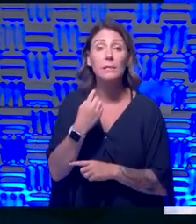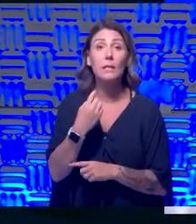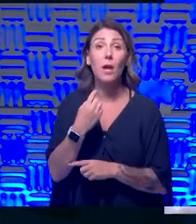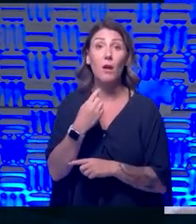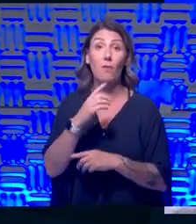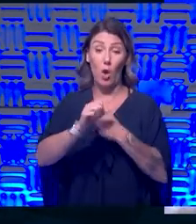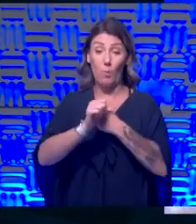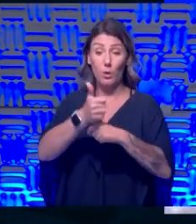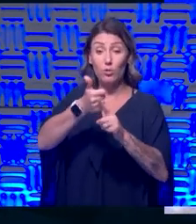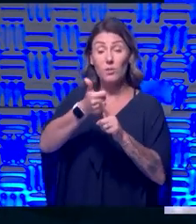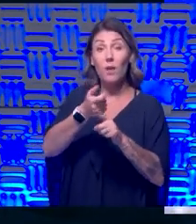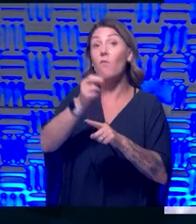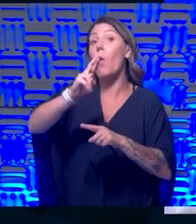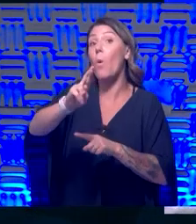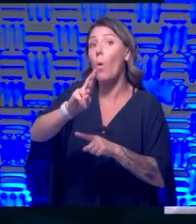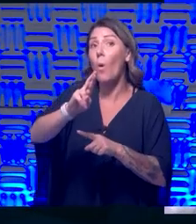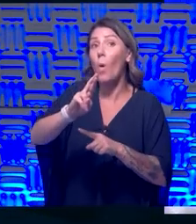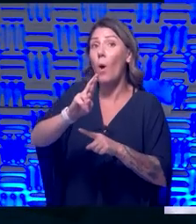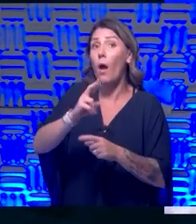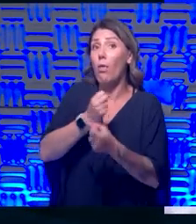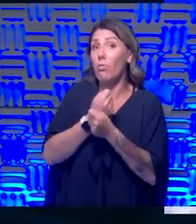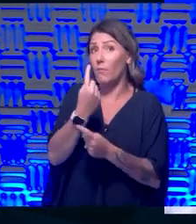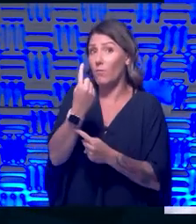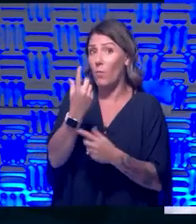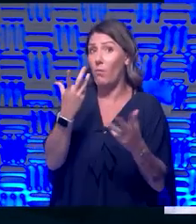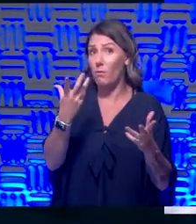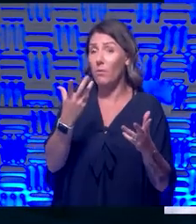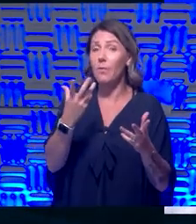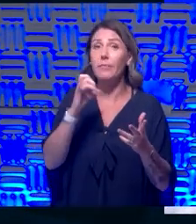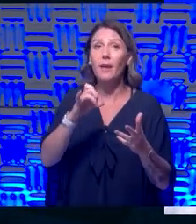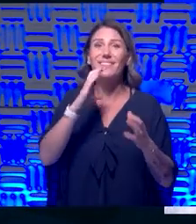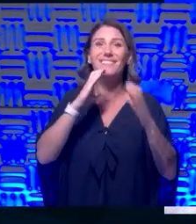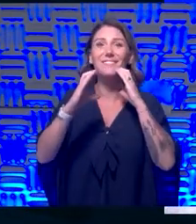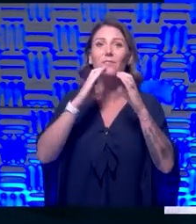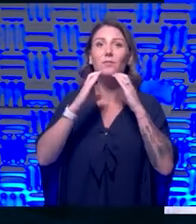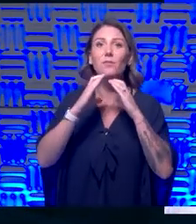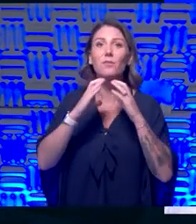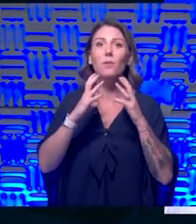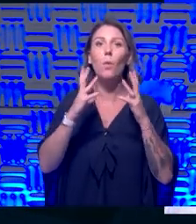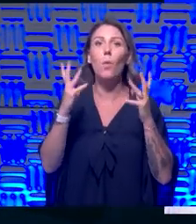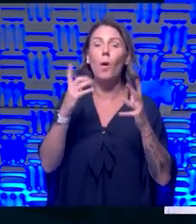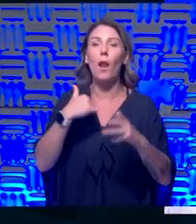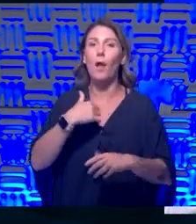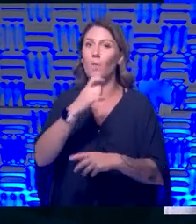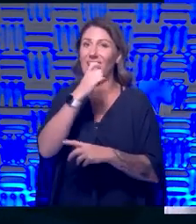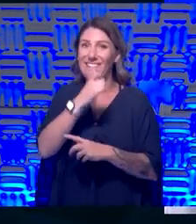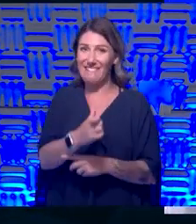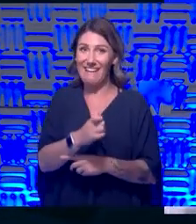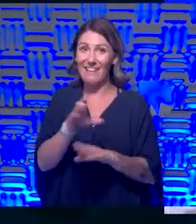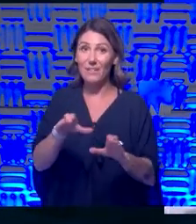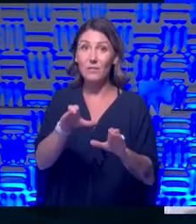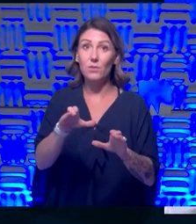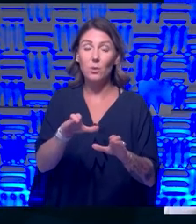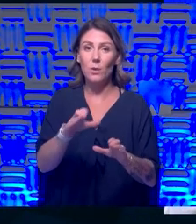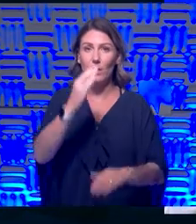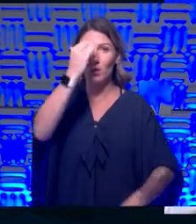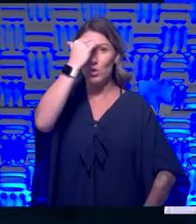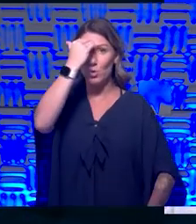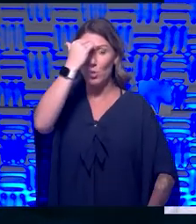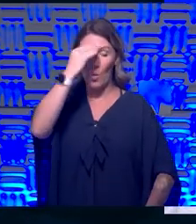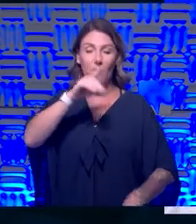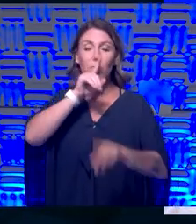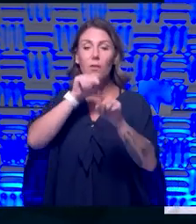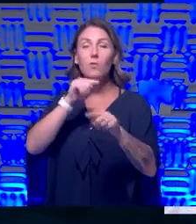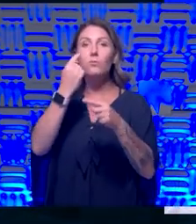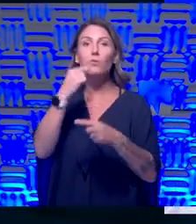one harm. And that's something you all have to have as a conversation. What I would not presuppose is knowing the answer for an 80 or